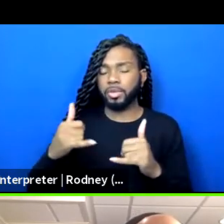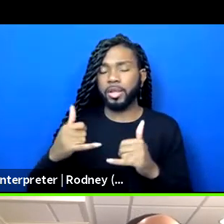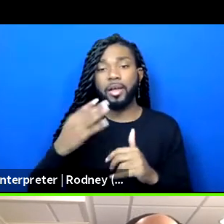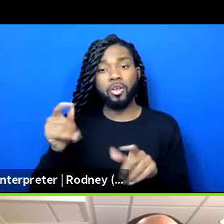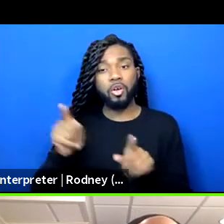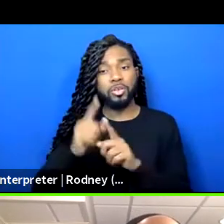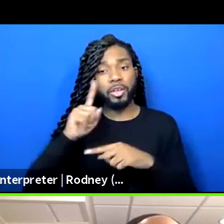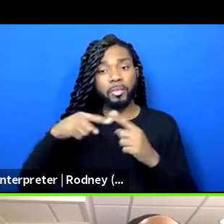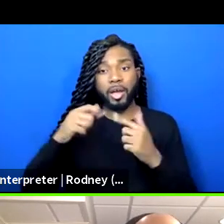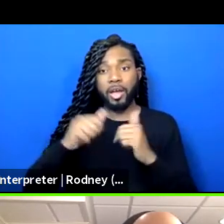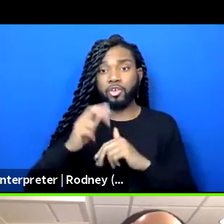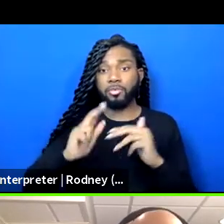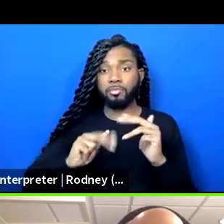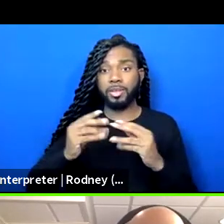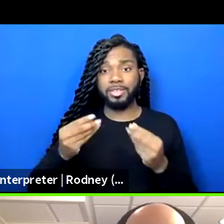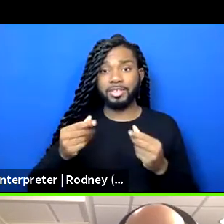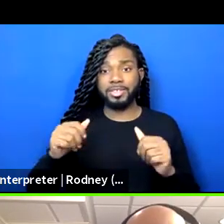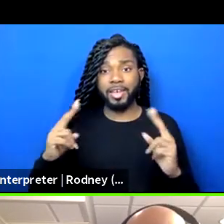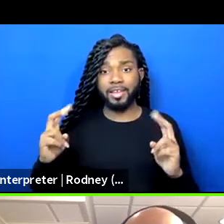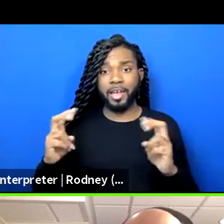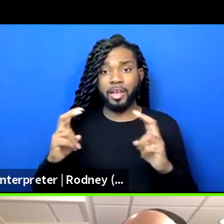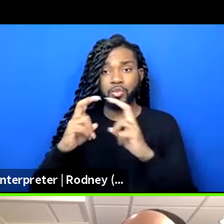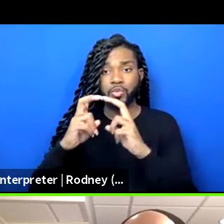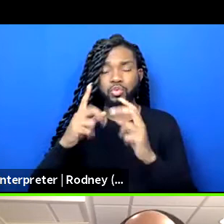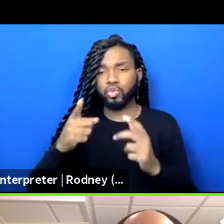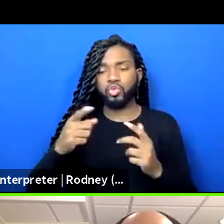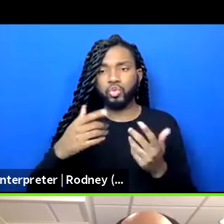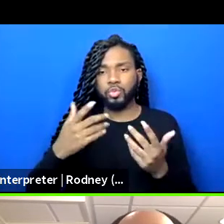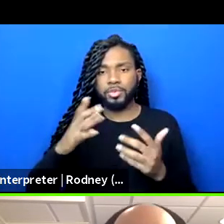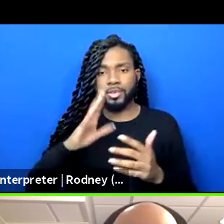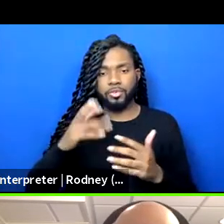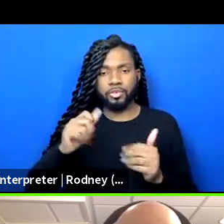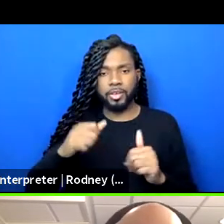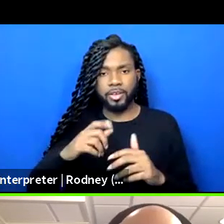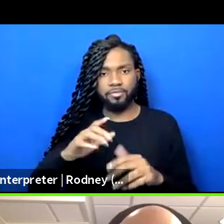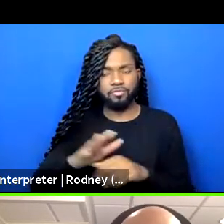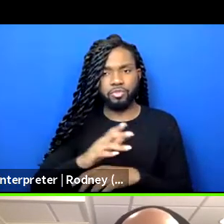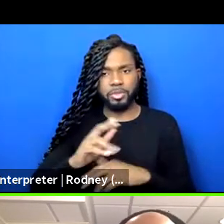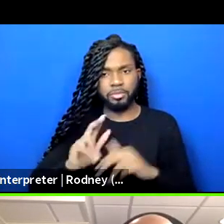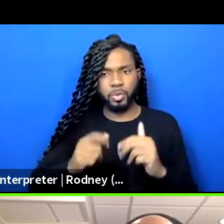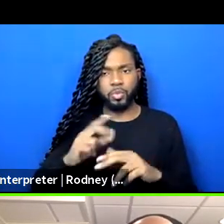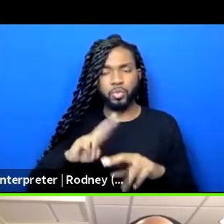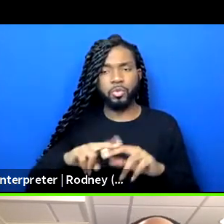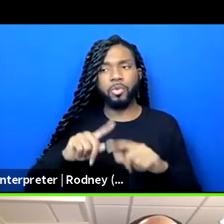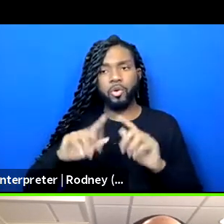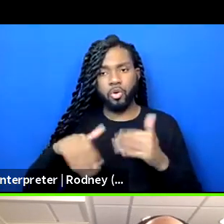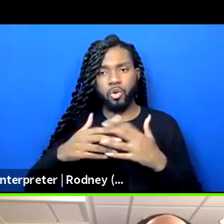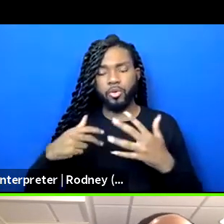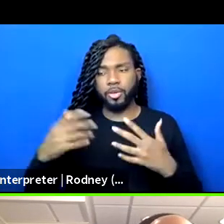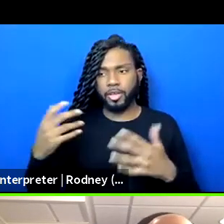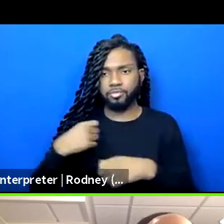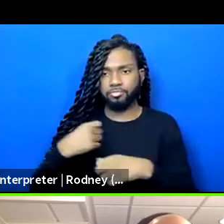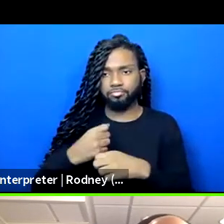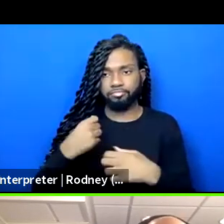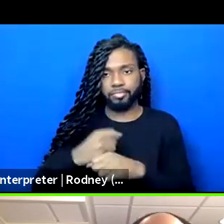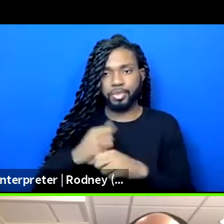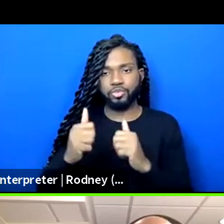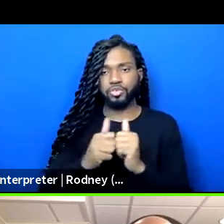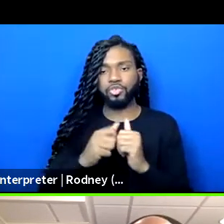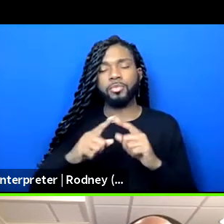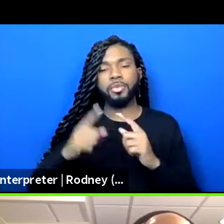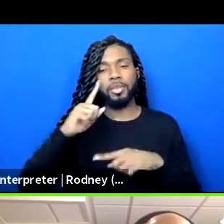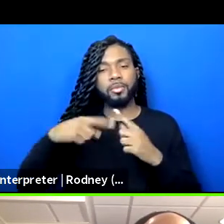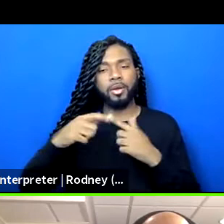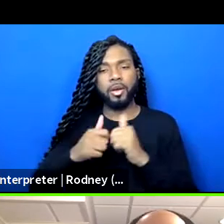perfect one, but you all come to that box together to build one. So the sandbox exists for that as a space to kind of drop any thoughts, mentalities,